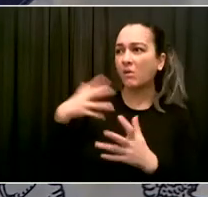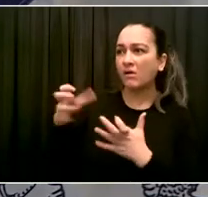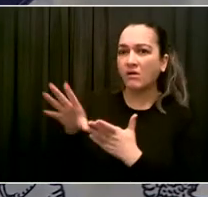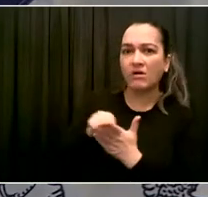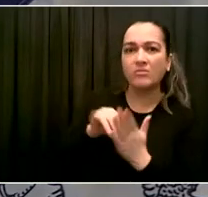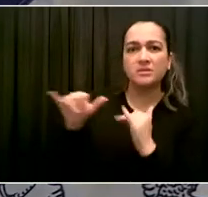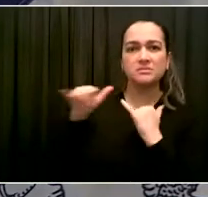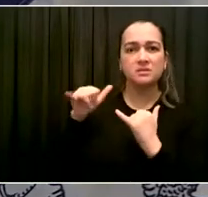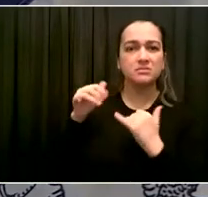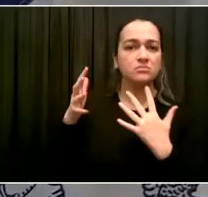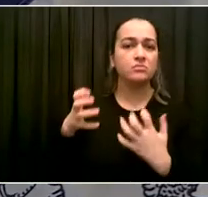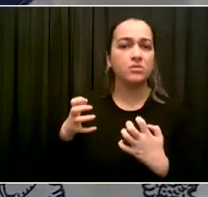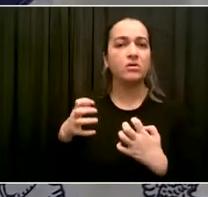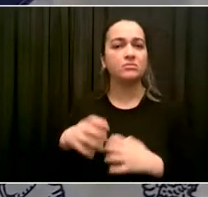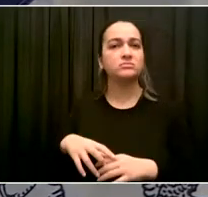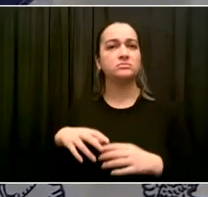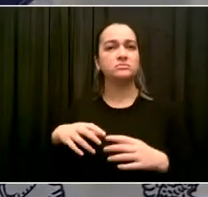participate.